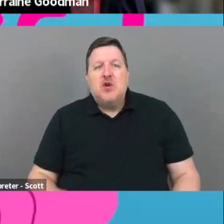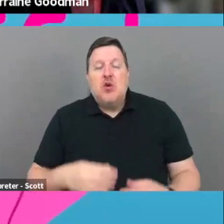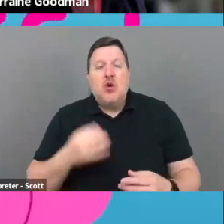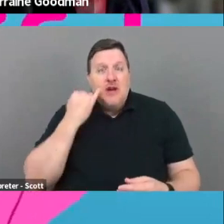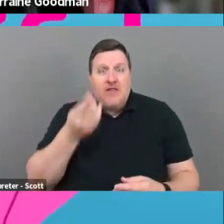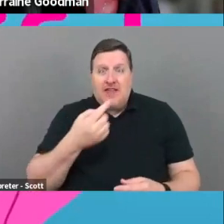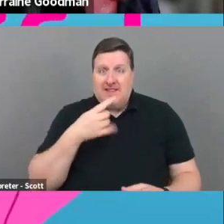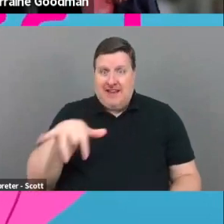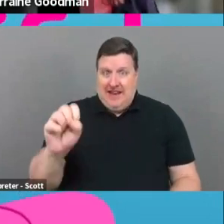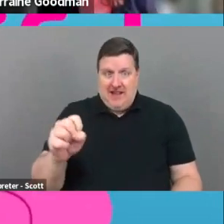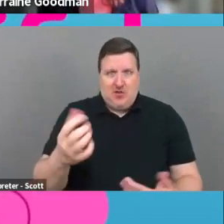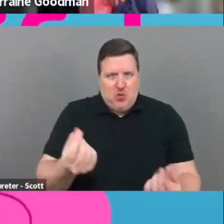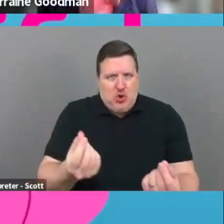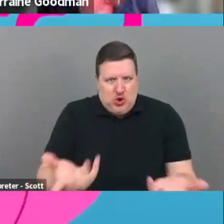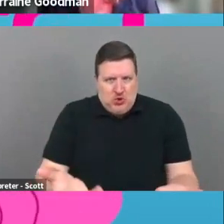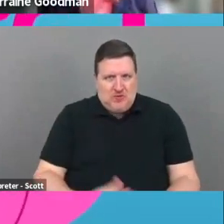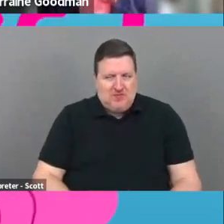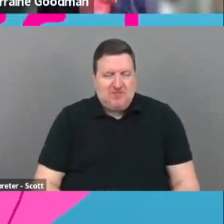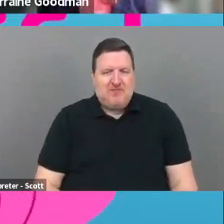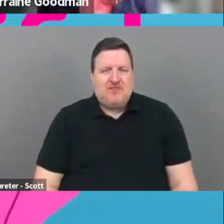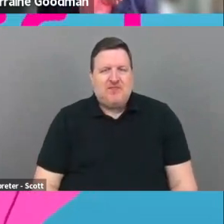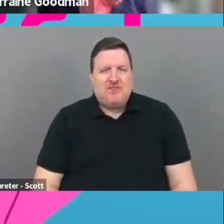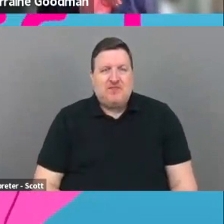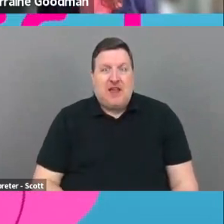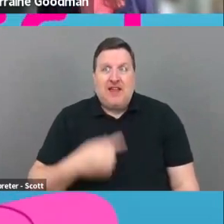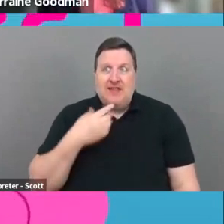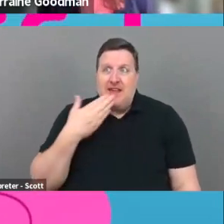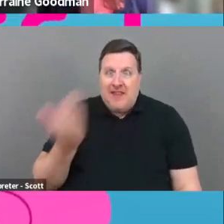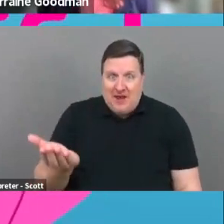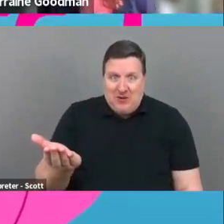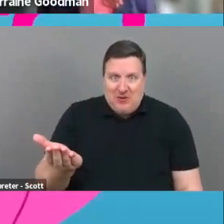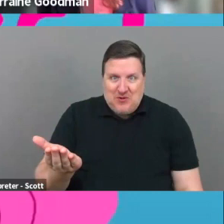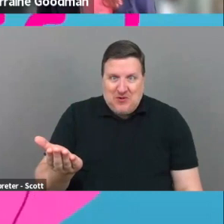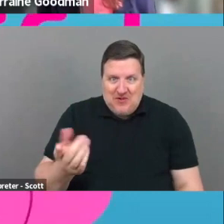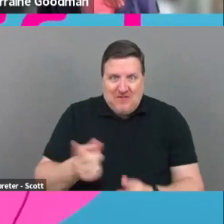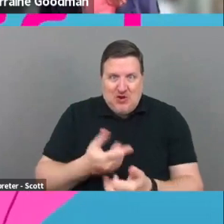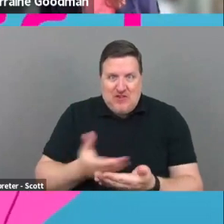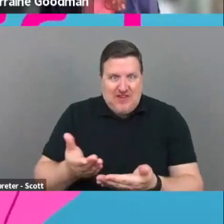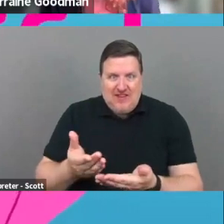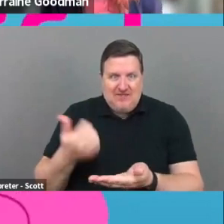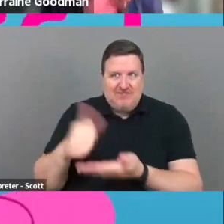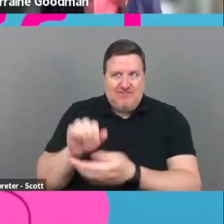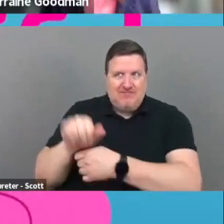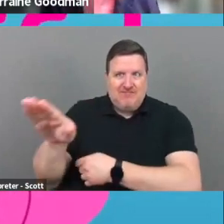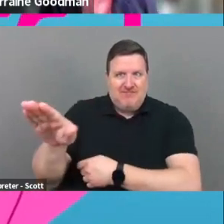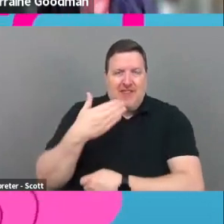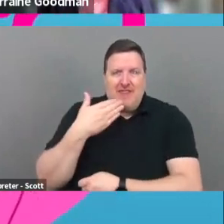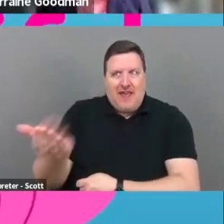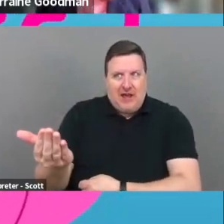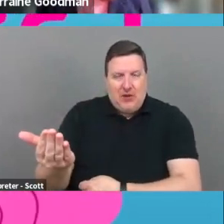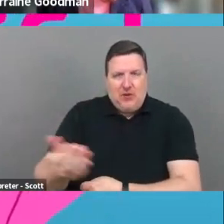said yes? Say thank you. That's the first thing is just say thank you.